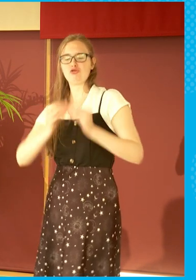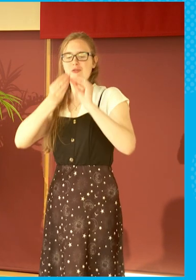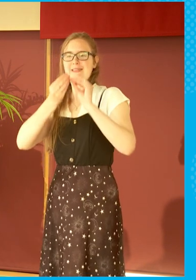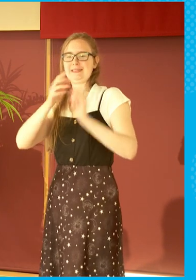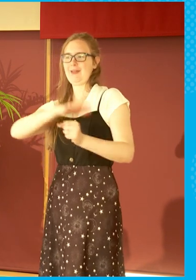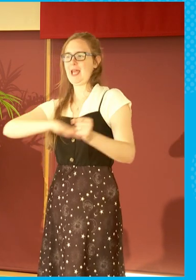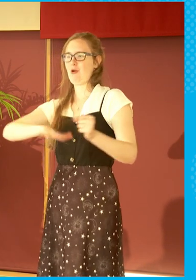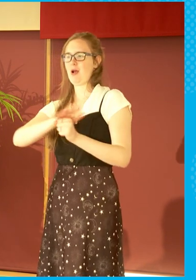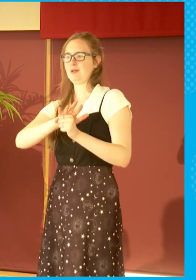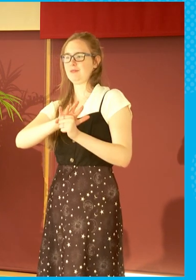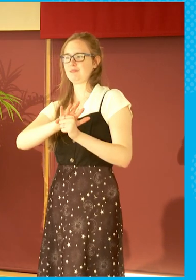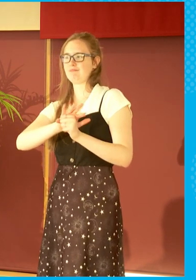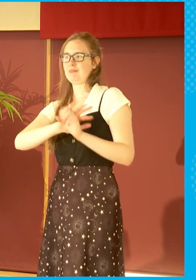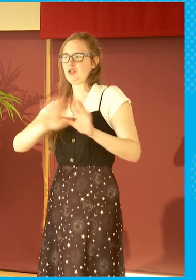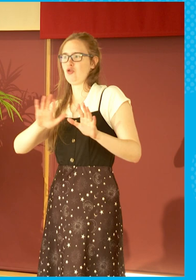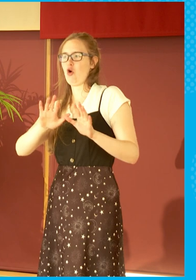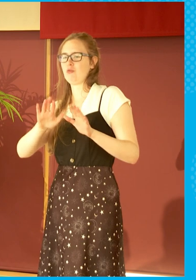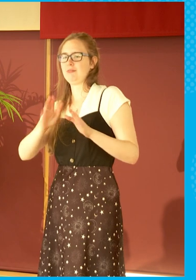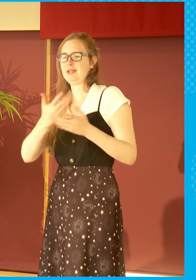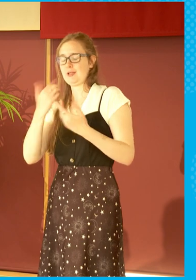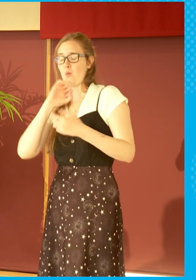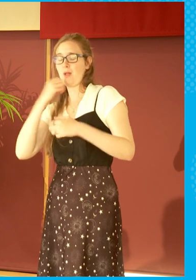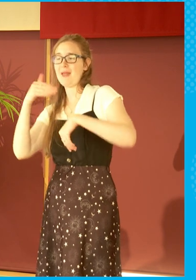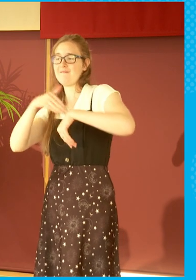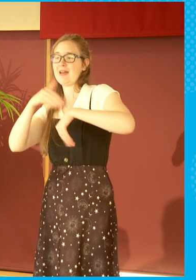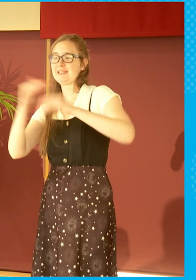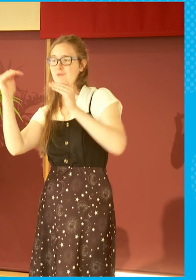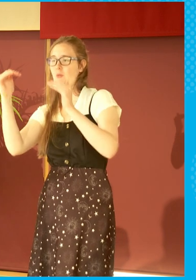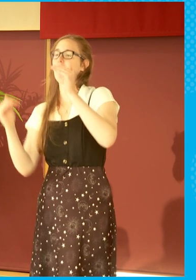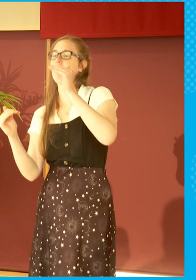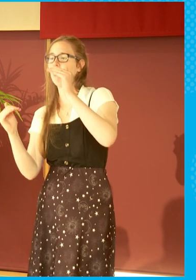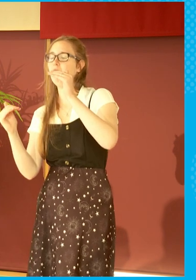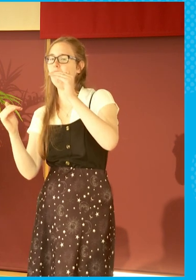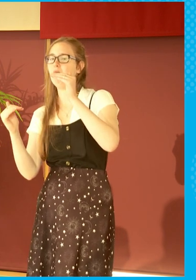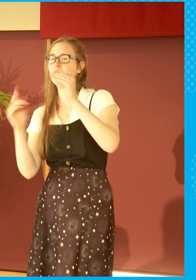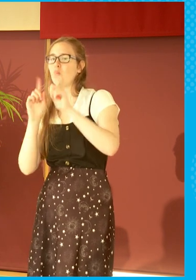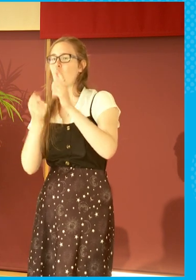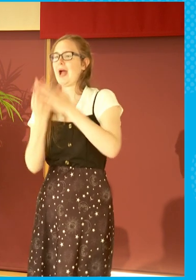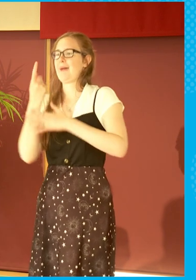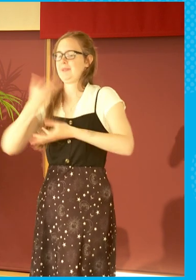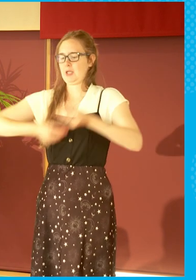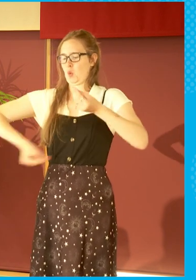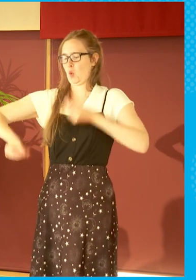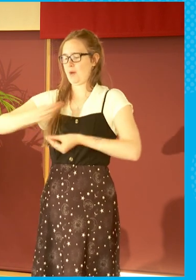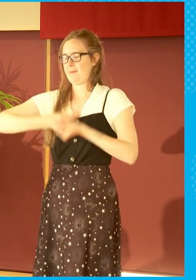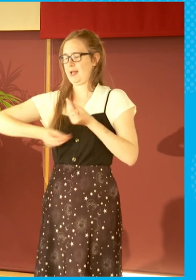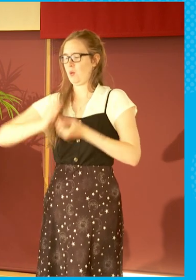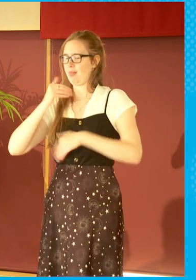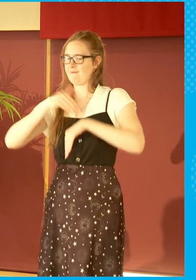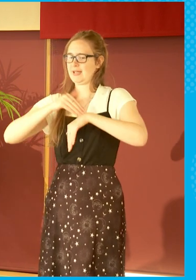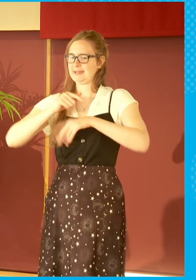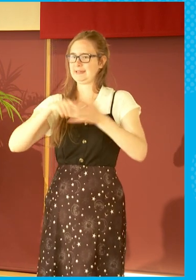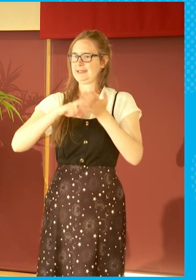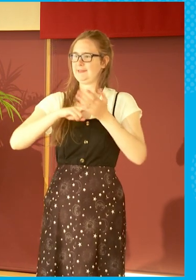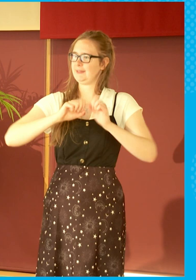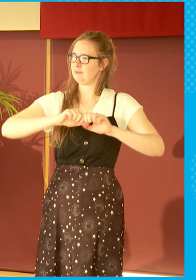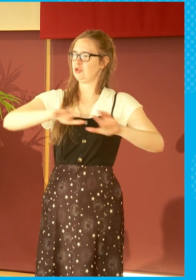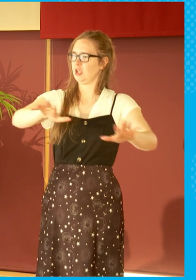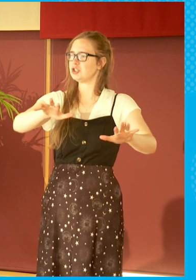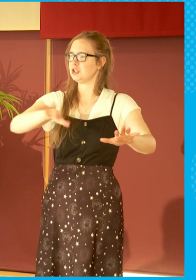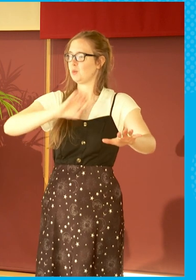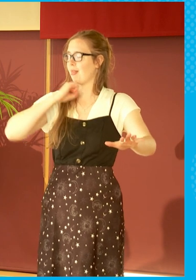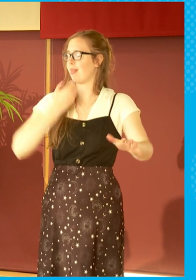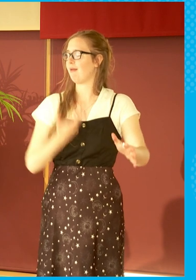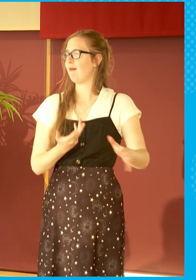far from immune from what happens within the economy as a whole. So I think, you know,